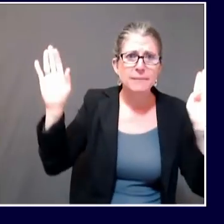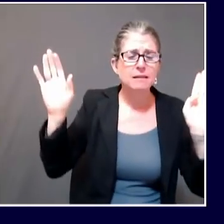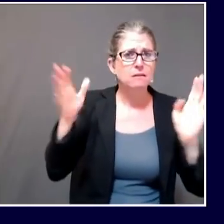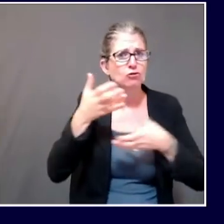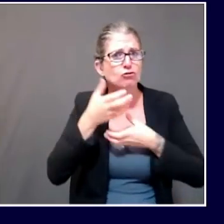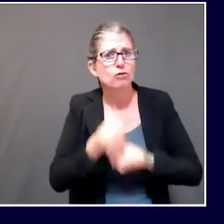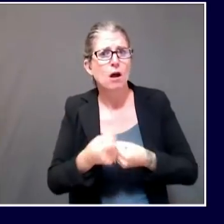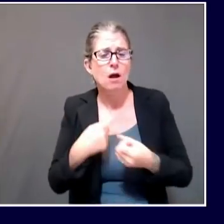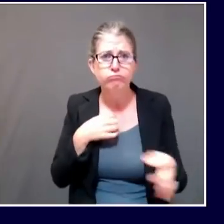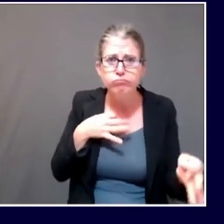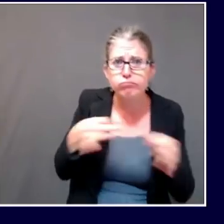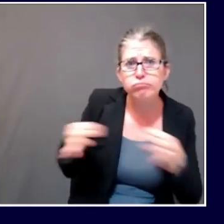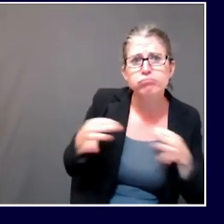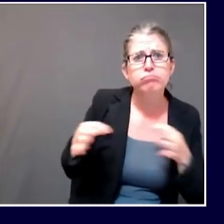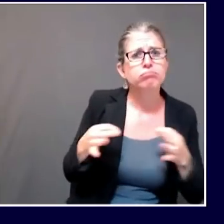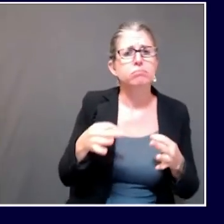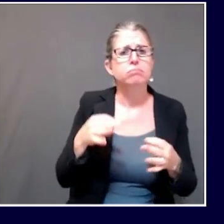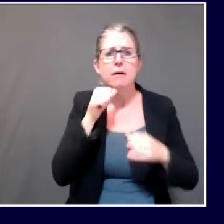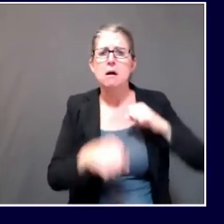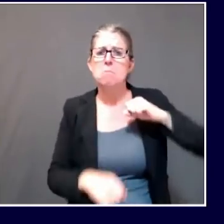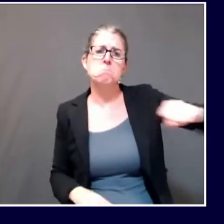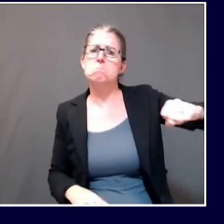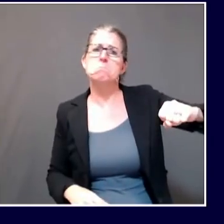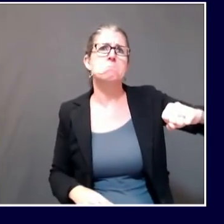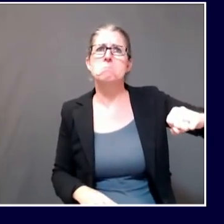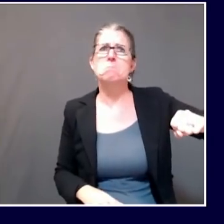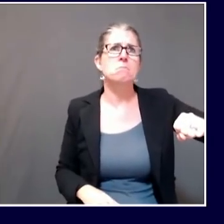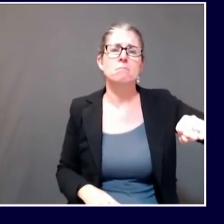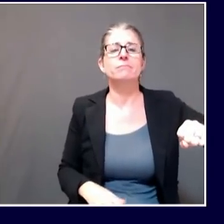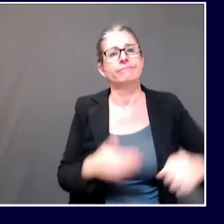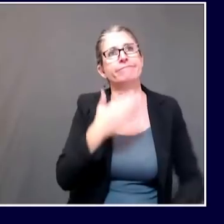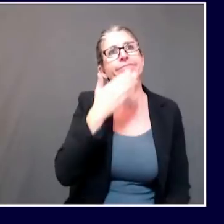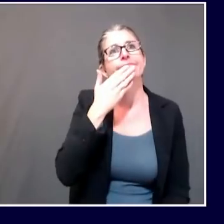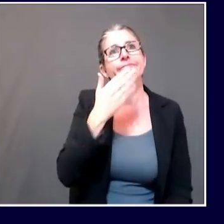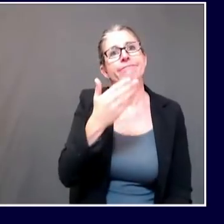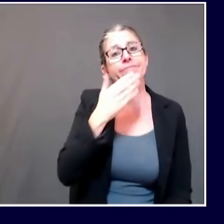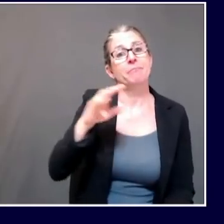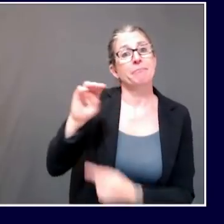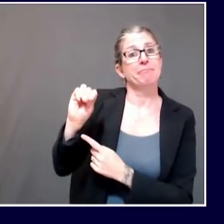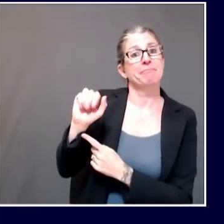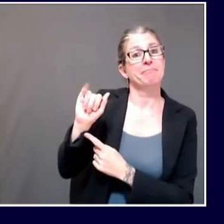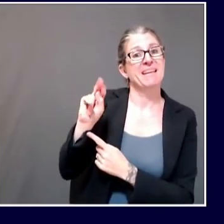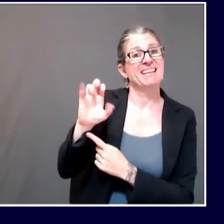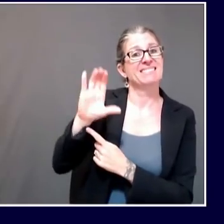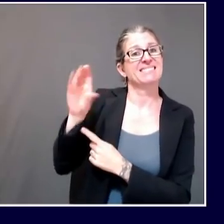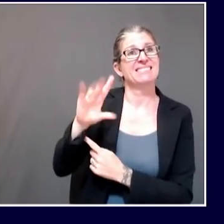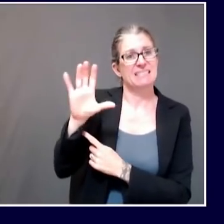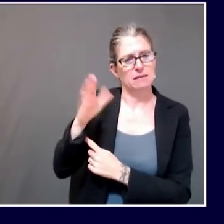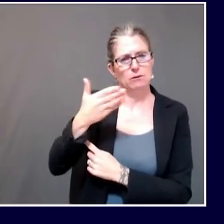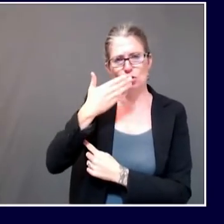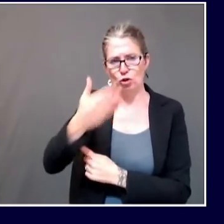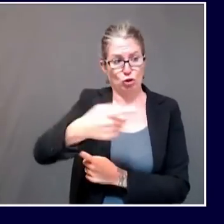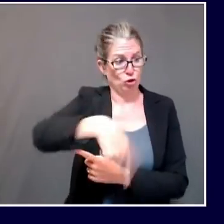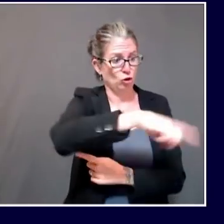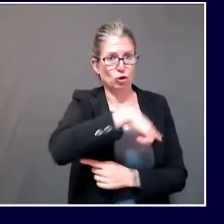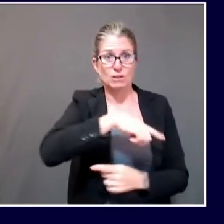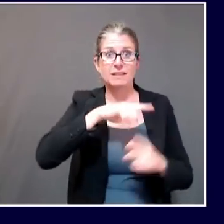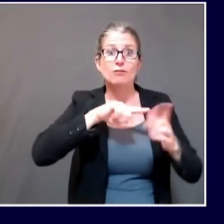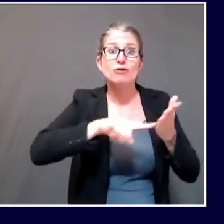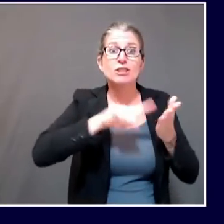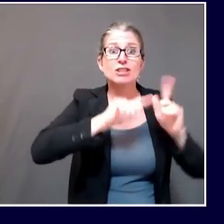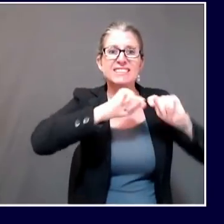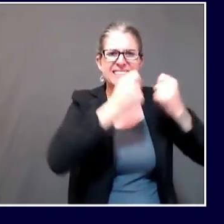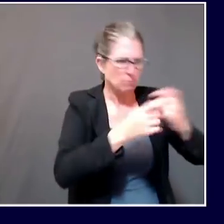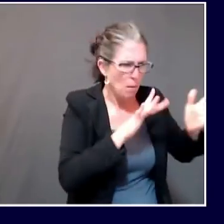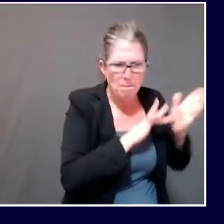to the main CDC contact tracing team that have been able to put these pieces of the puzzle together to reveal the picture